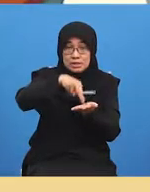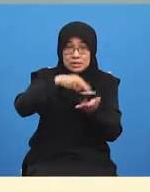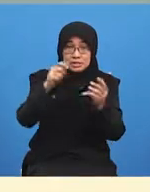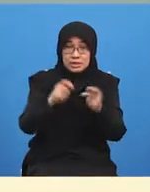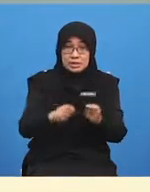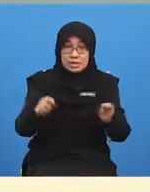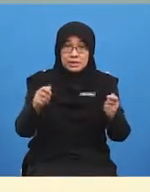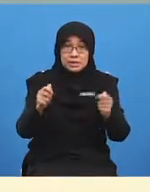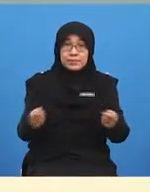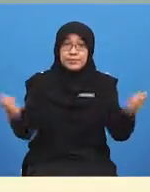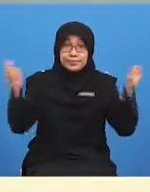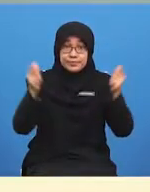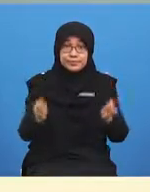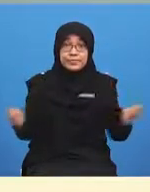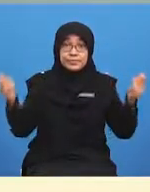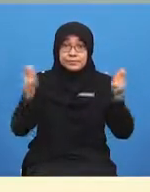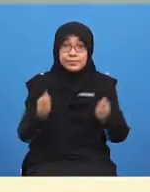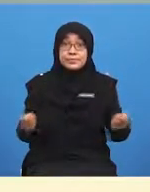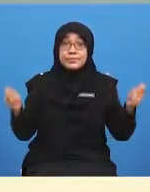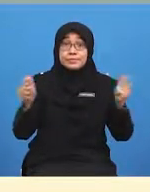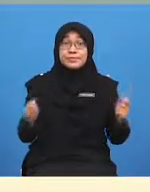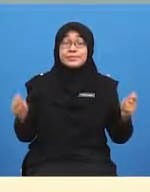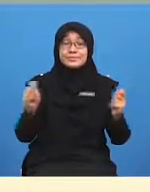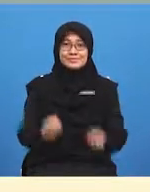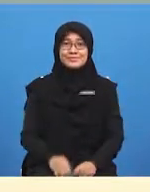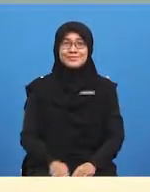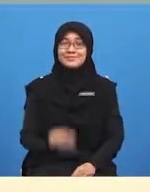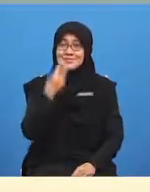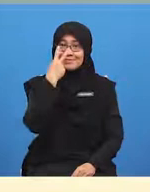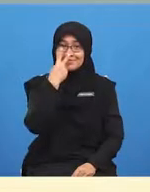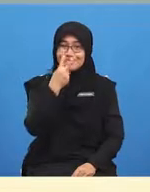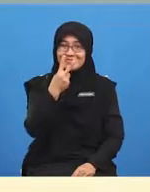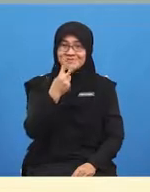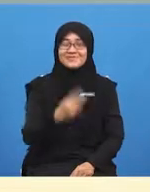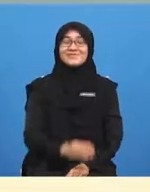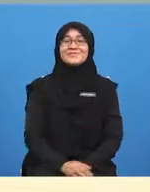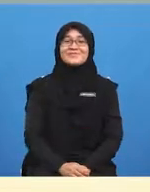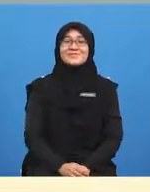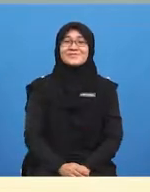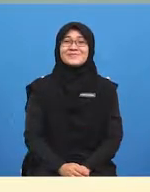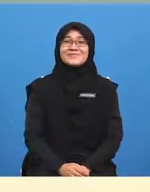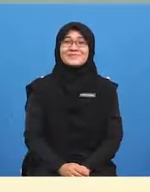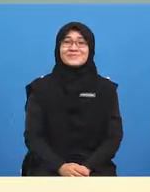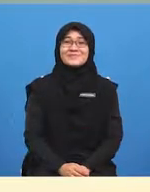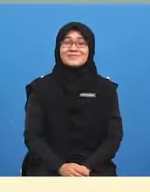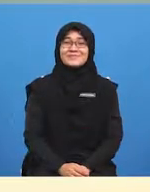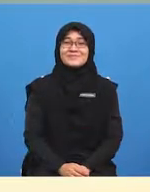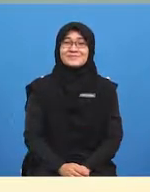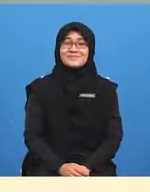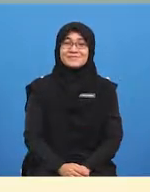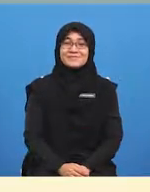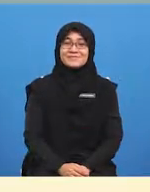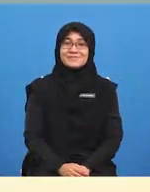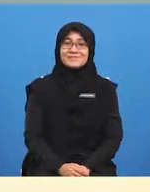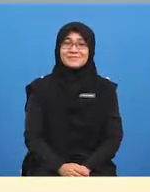20 19 18 17 16 oh great job why don't we try